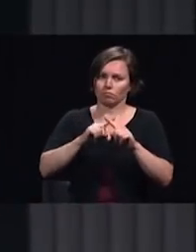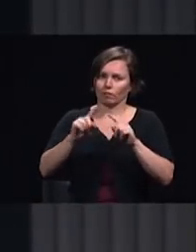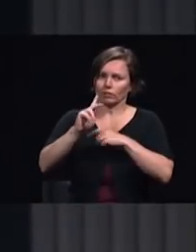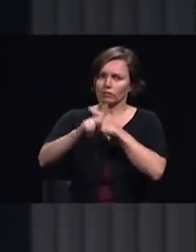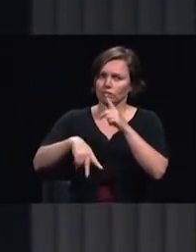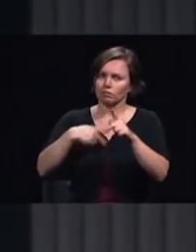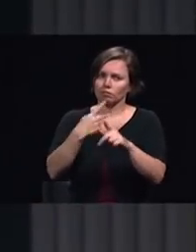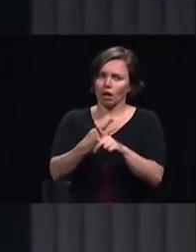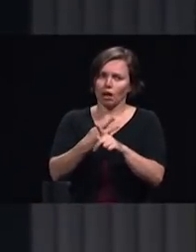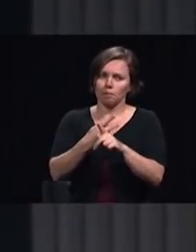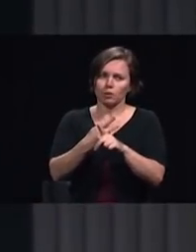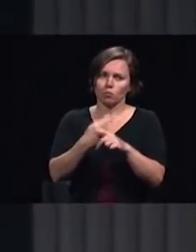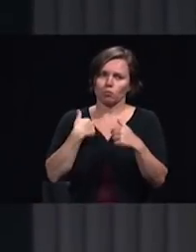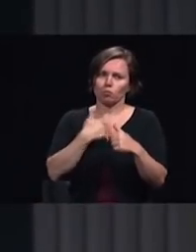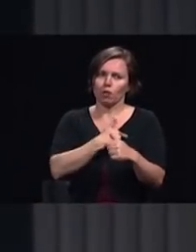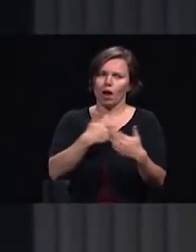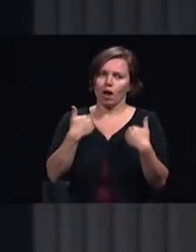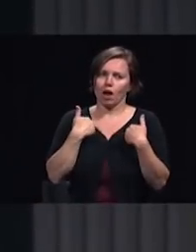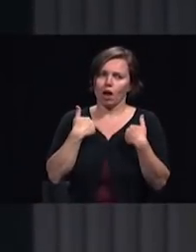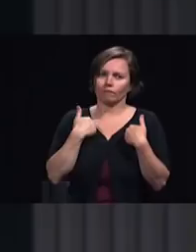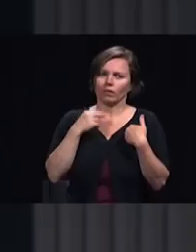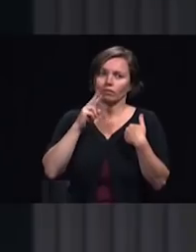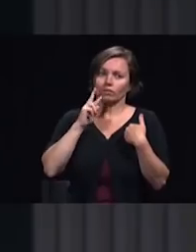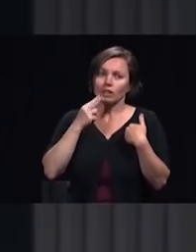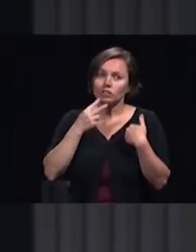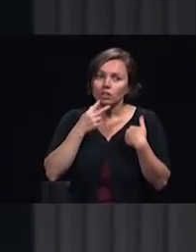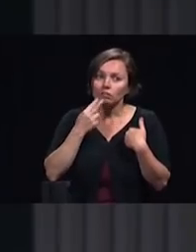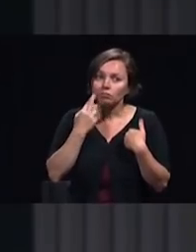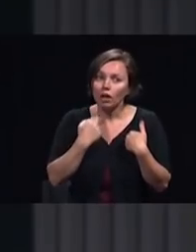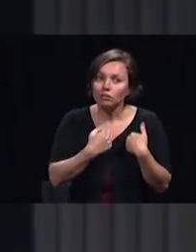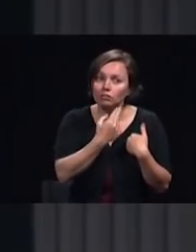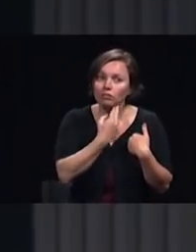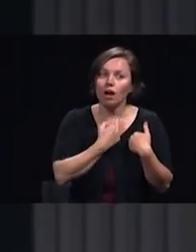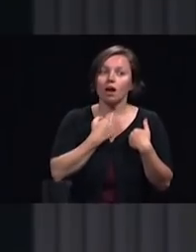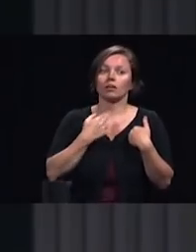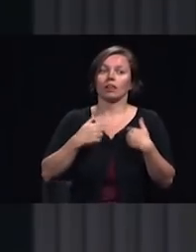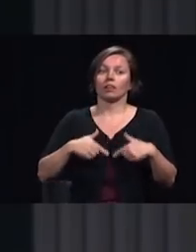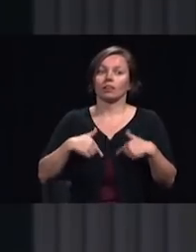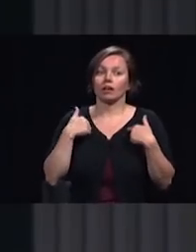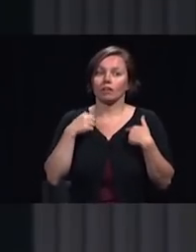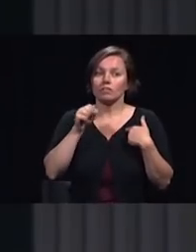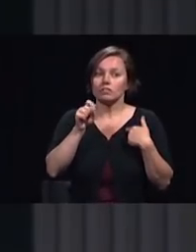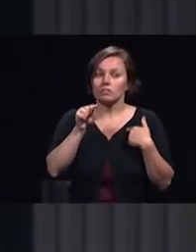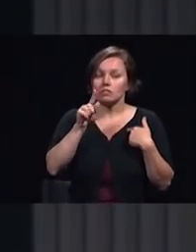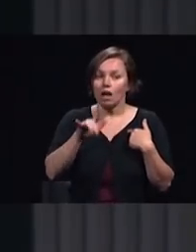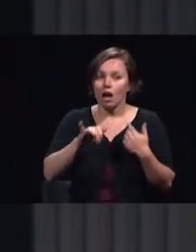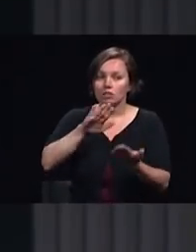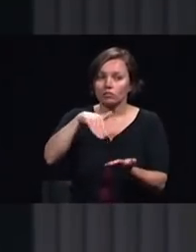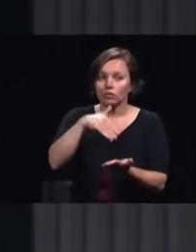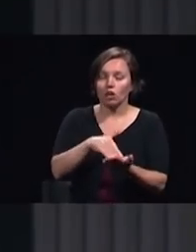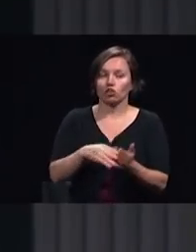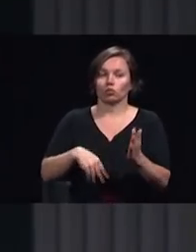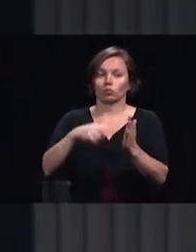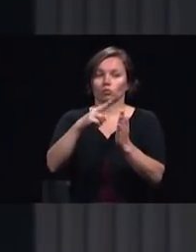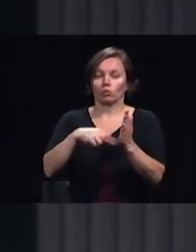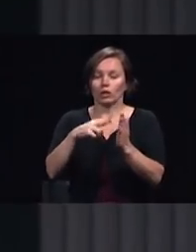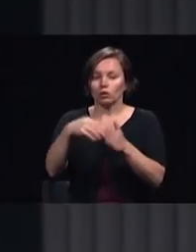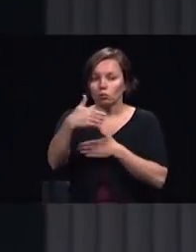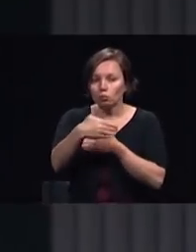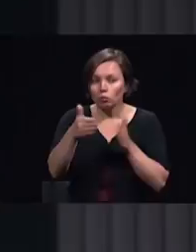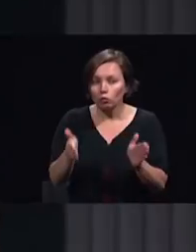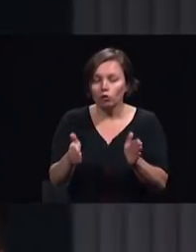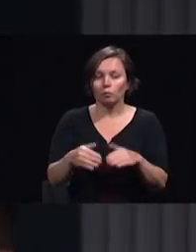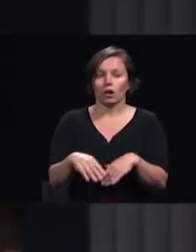have vegetarian restaurants we have lifestyle centers we have reading rooms we have cultural centers we have